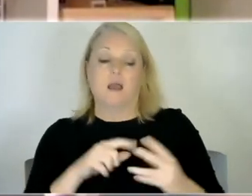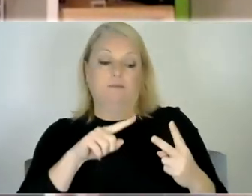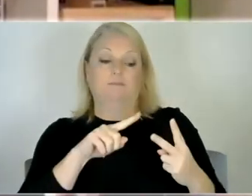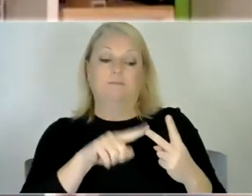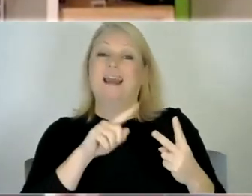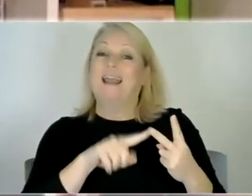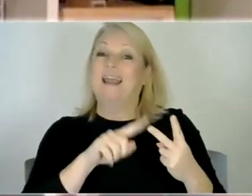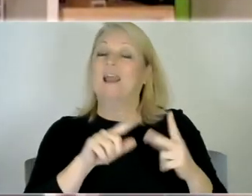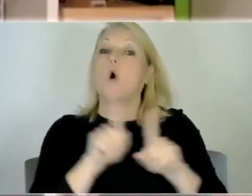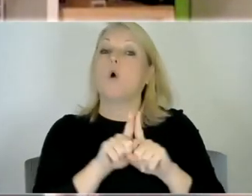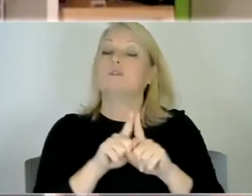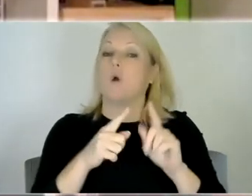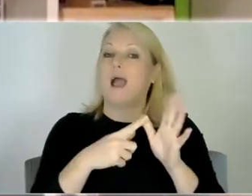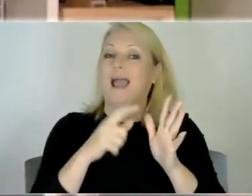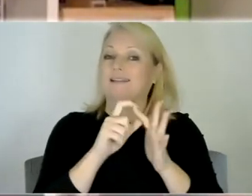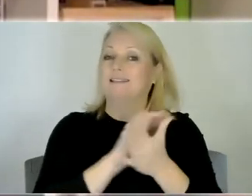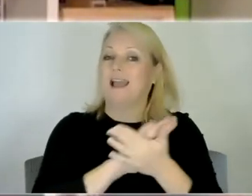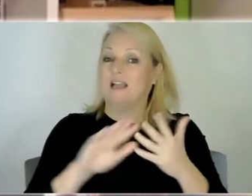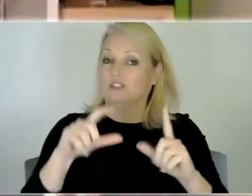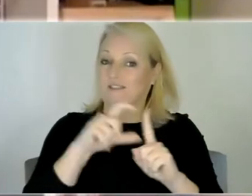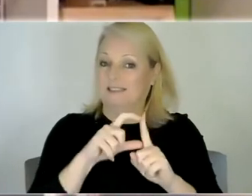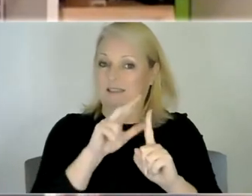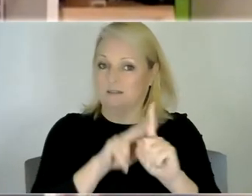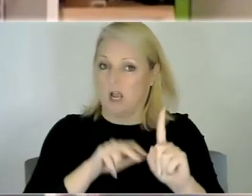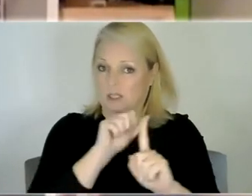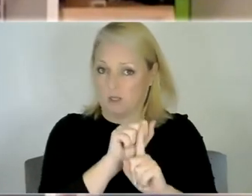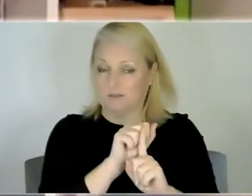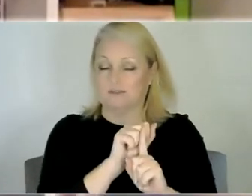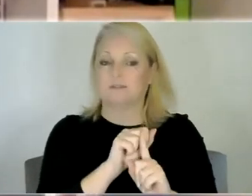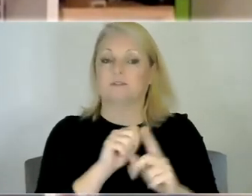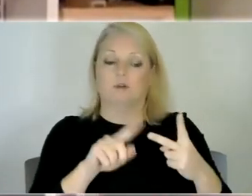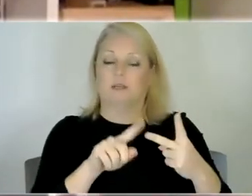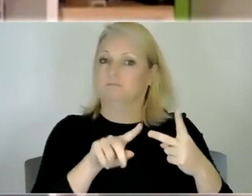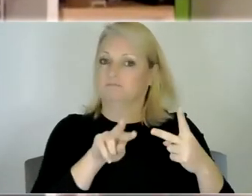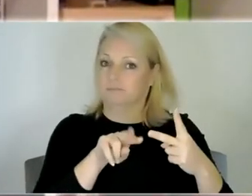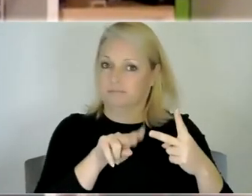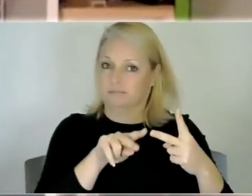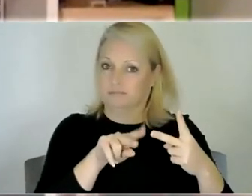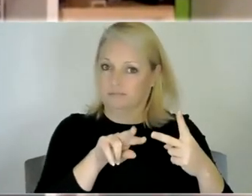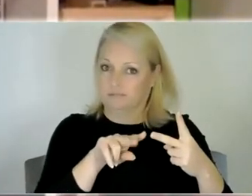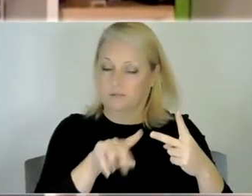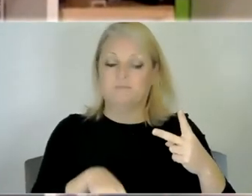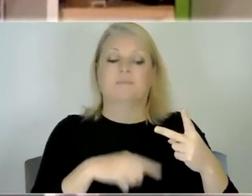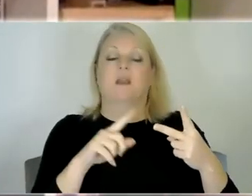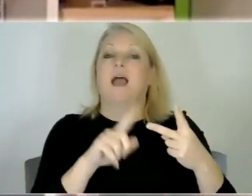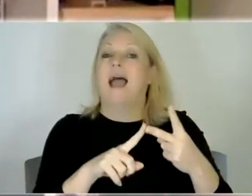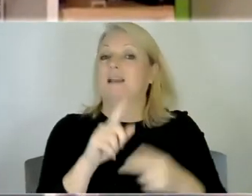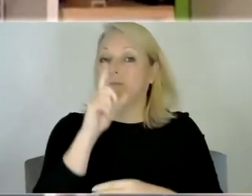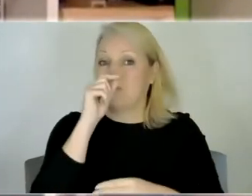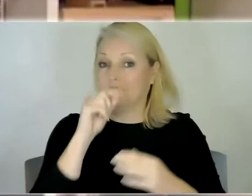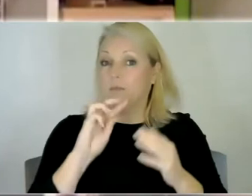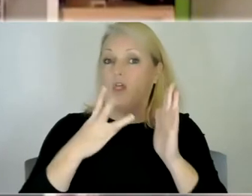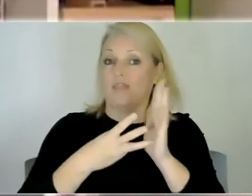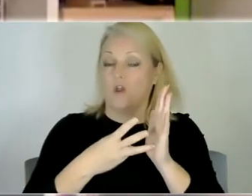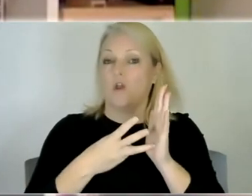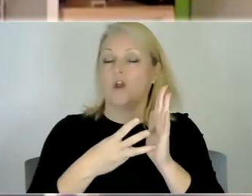adhd he uh also has a tentative diagnosis of tourette's because he's got a lot of